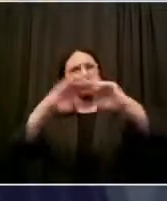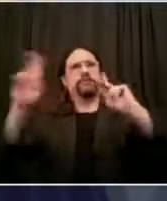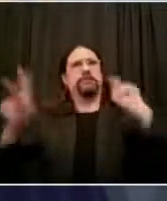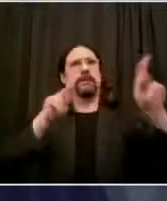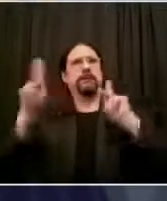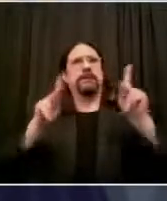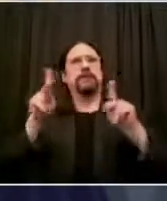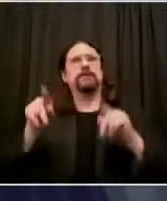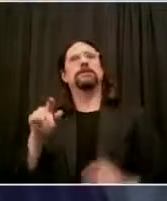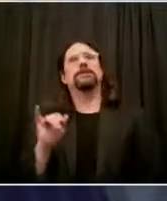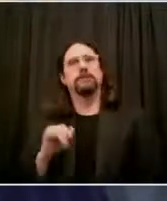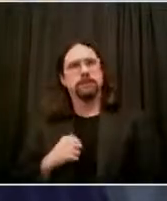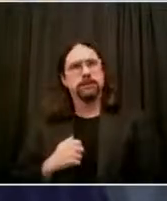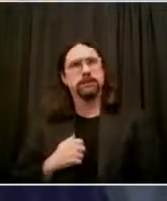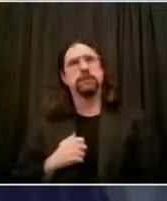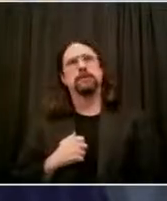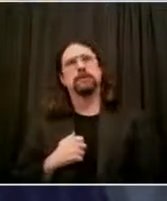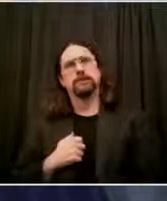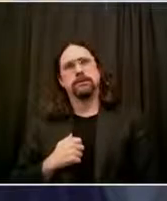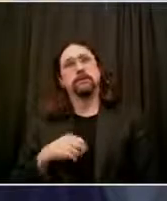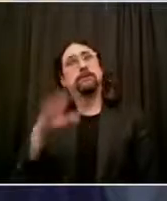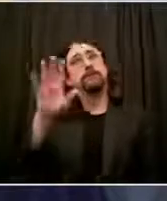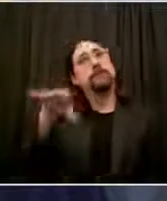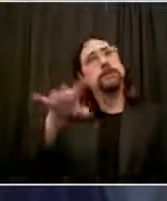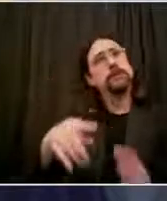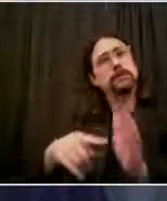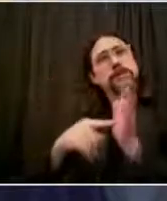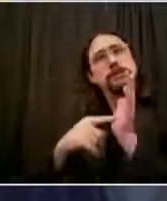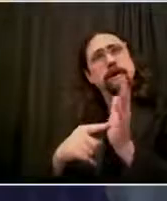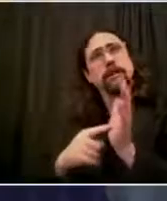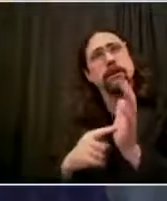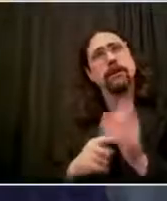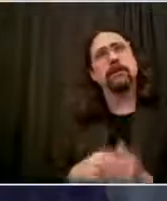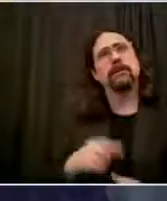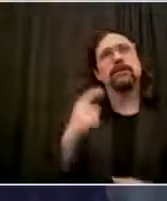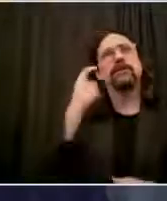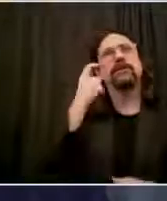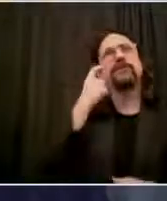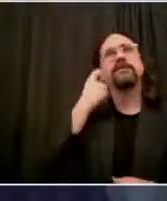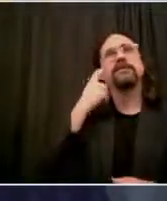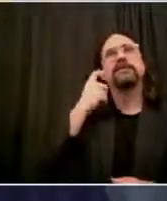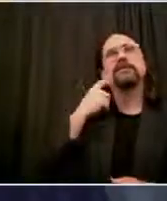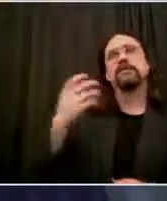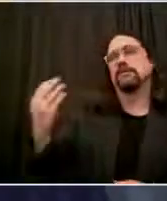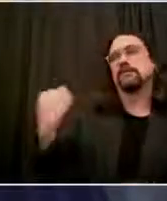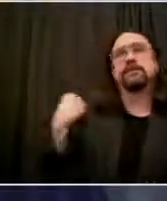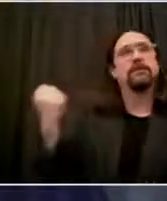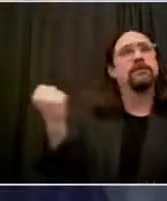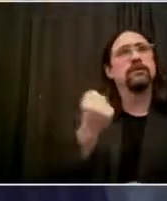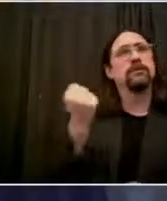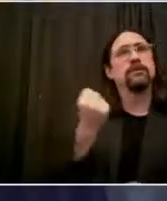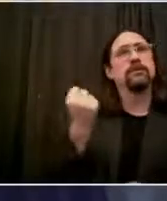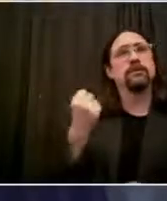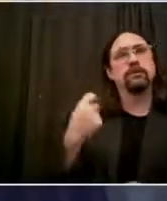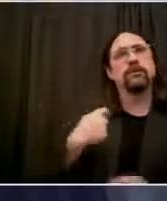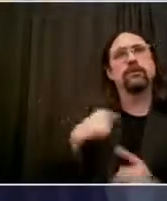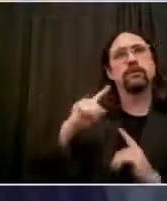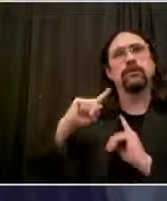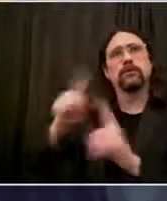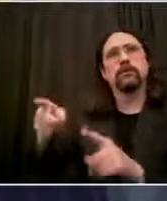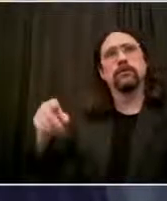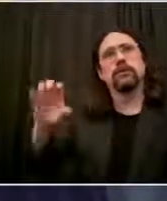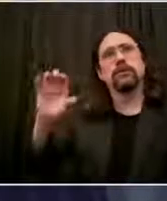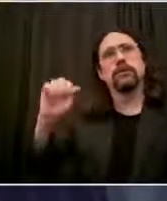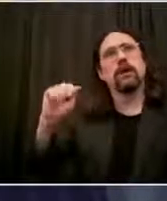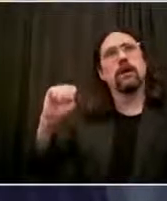concerns about justice and better dynamics between police and community, but also what's happening. They don't have paychecks. They don't know how to